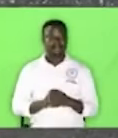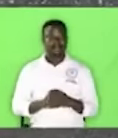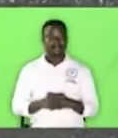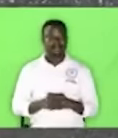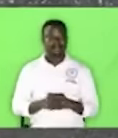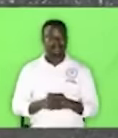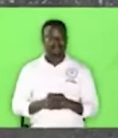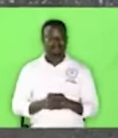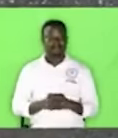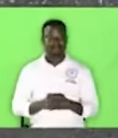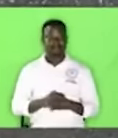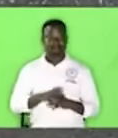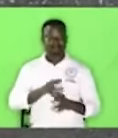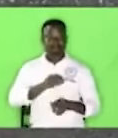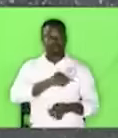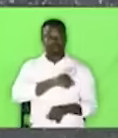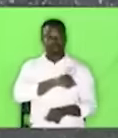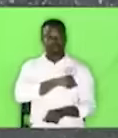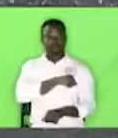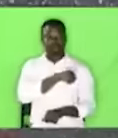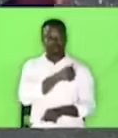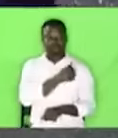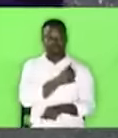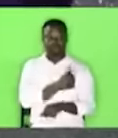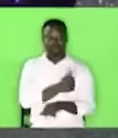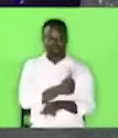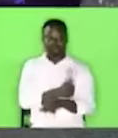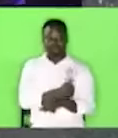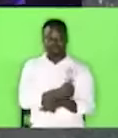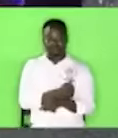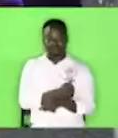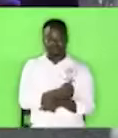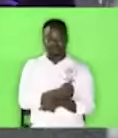the authority of the name Jesus.